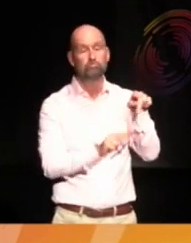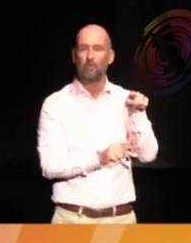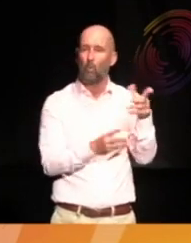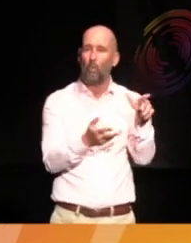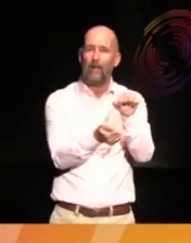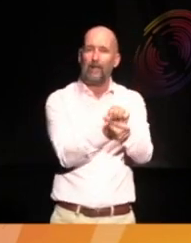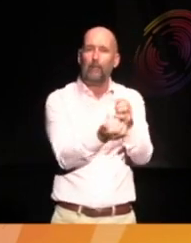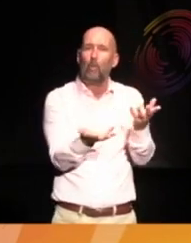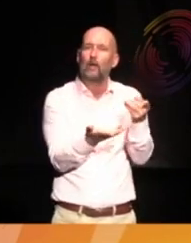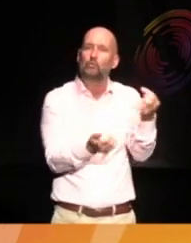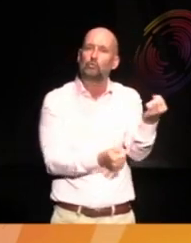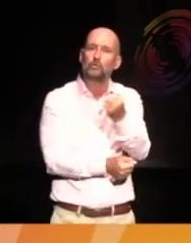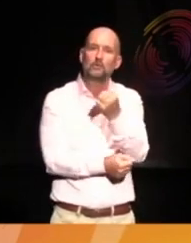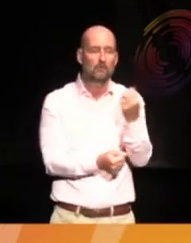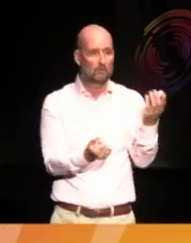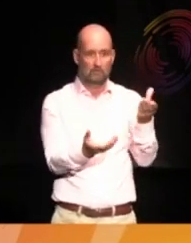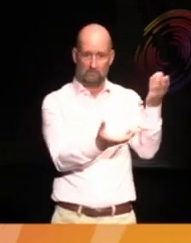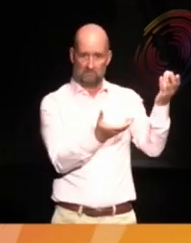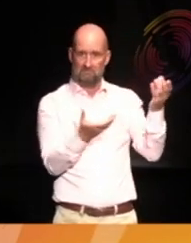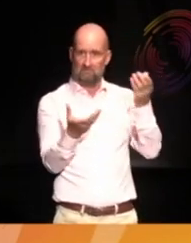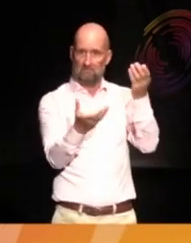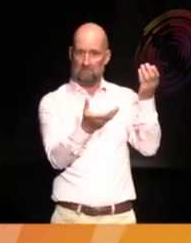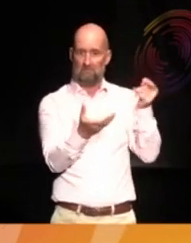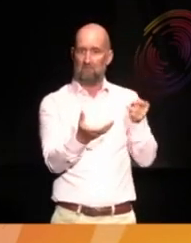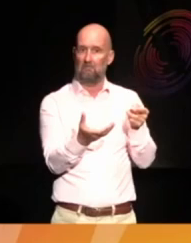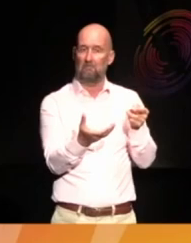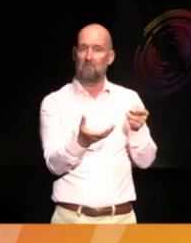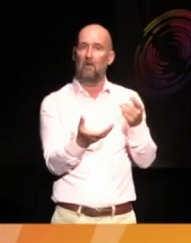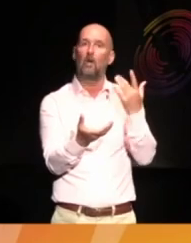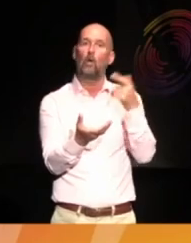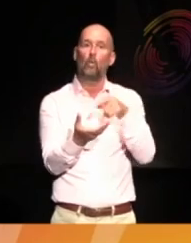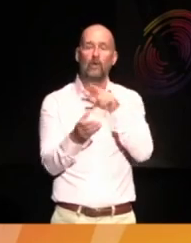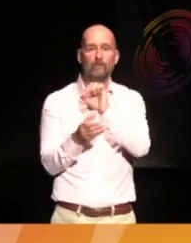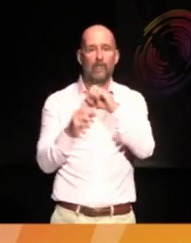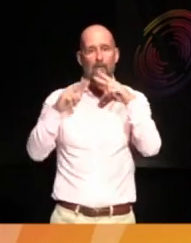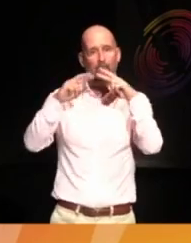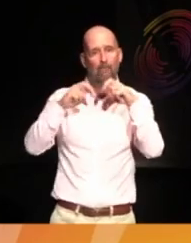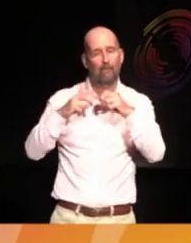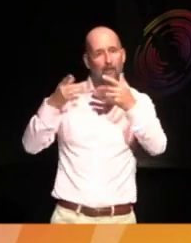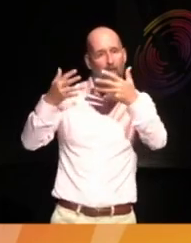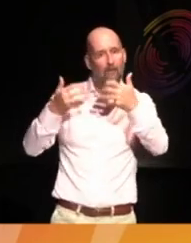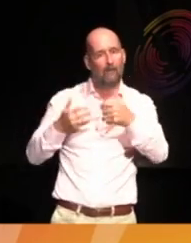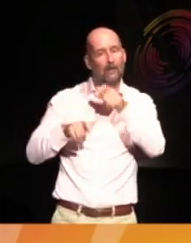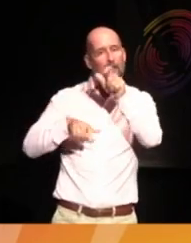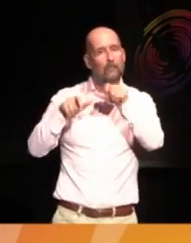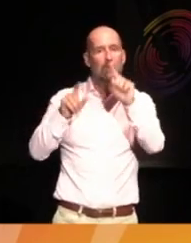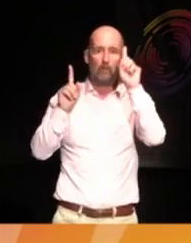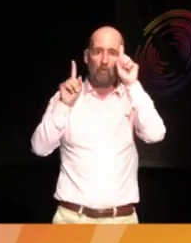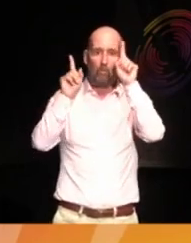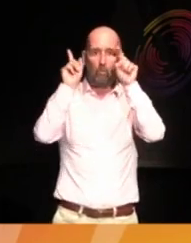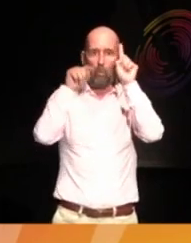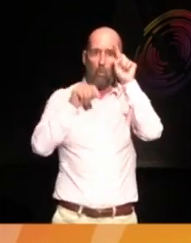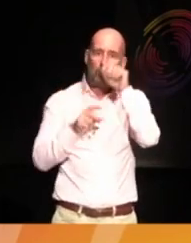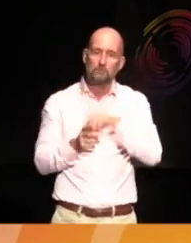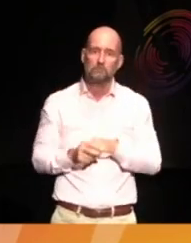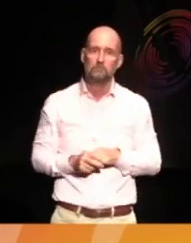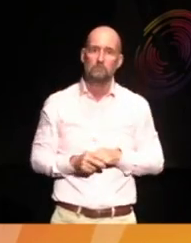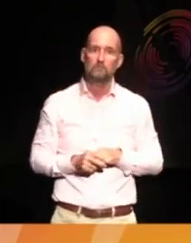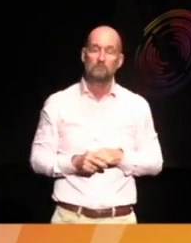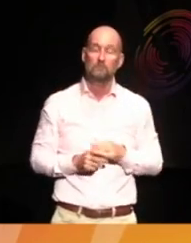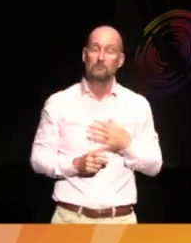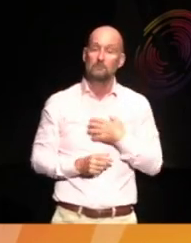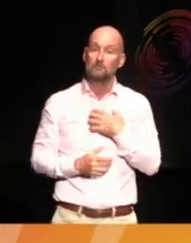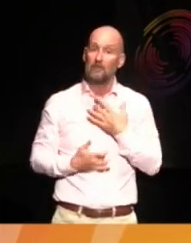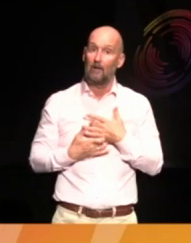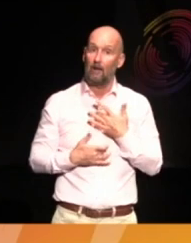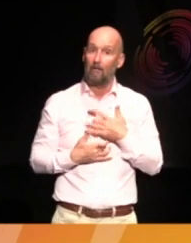belong? What should we do? And we've been analysing what people think. And it's really